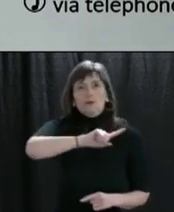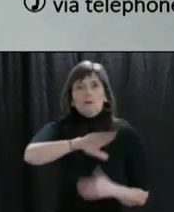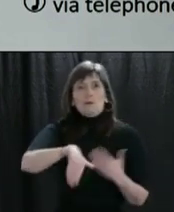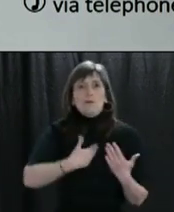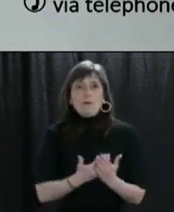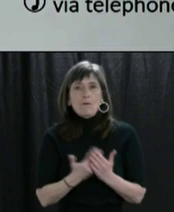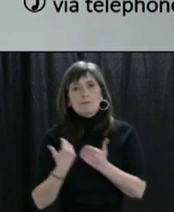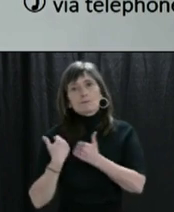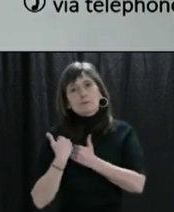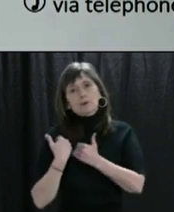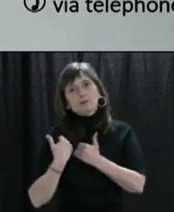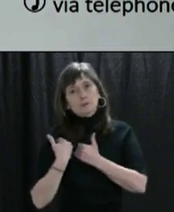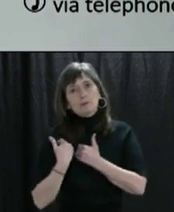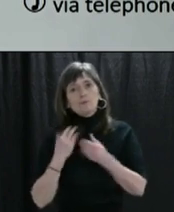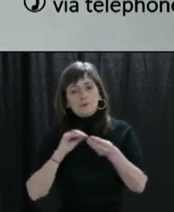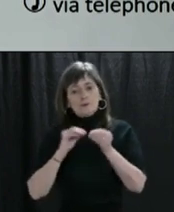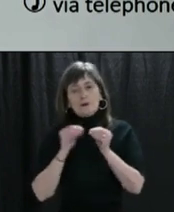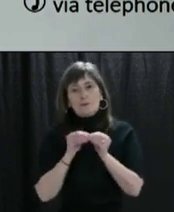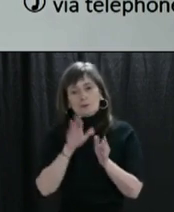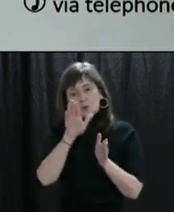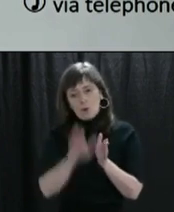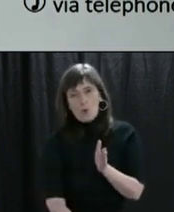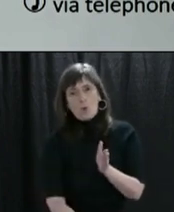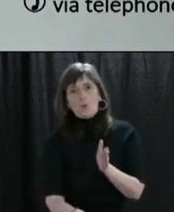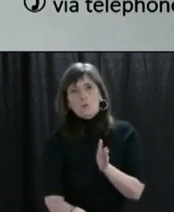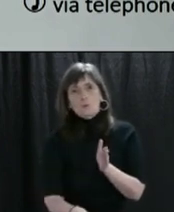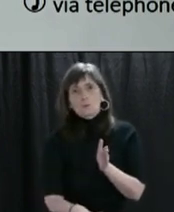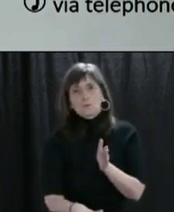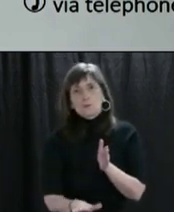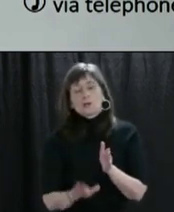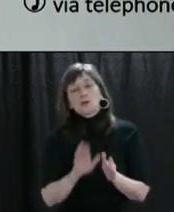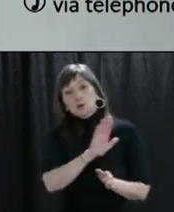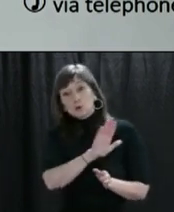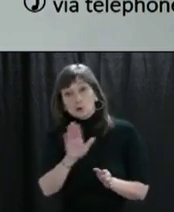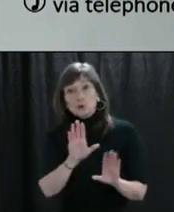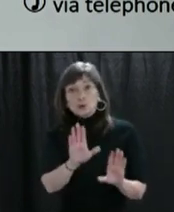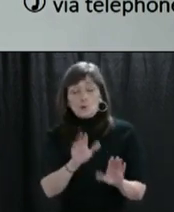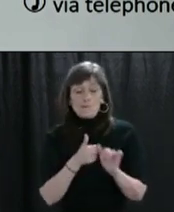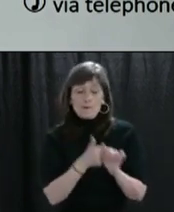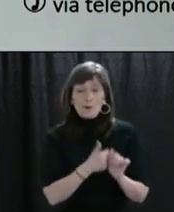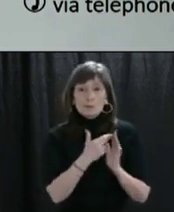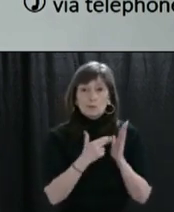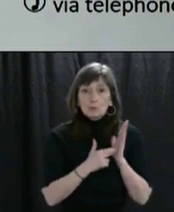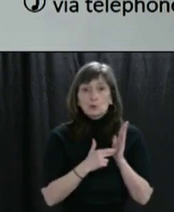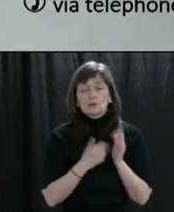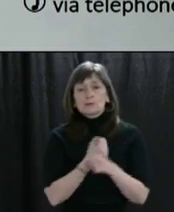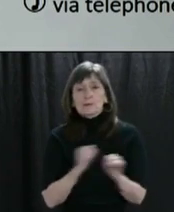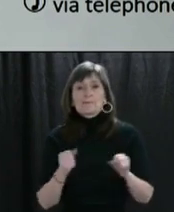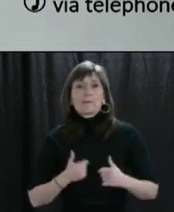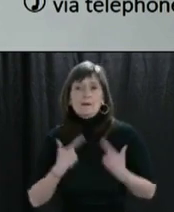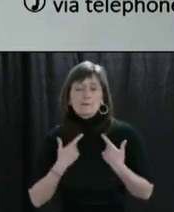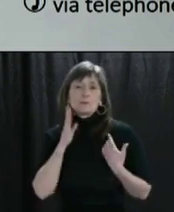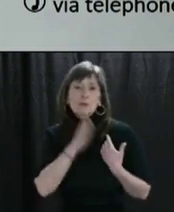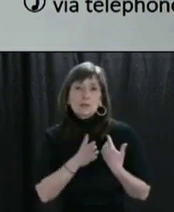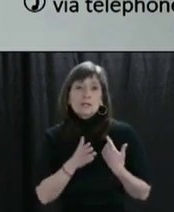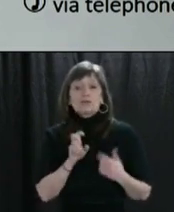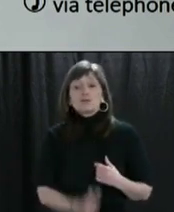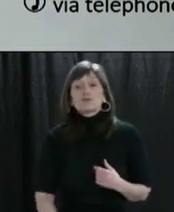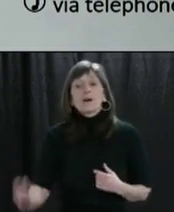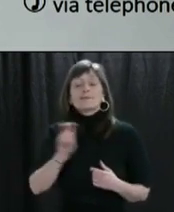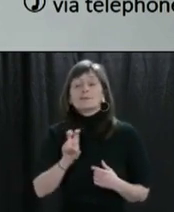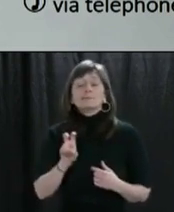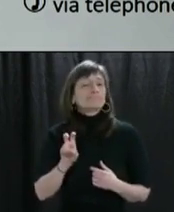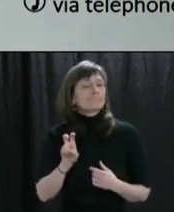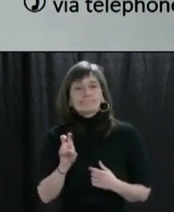Do your part. It will save lives. Please stay home and do not travel unless it is absolutely needed. My sincerest thanks